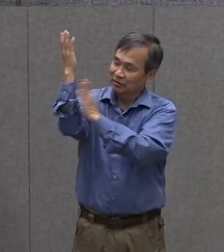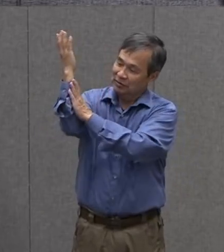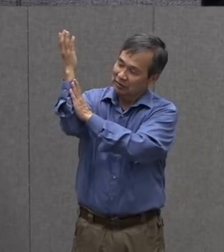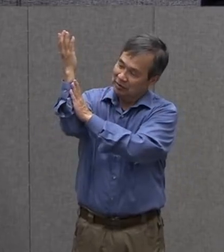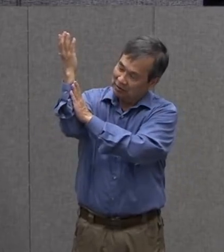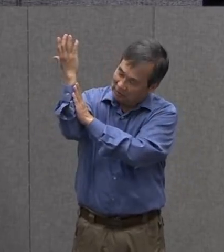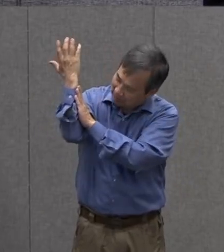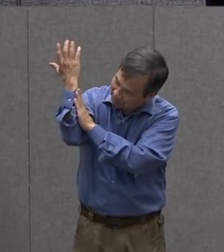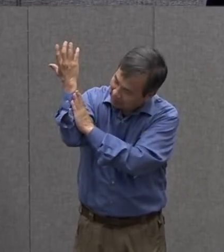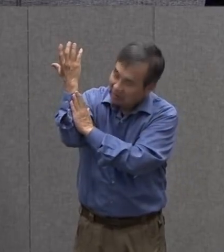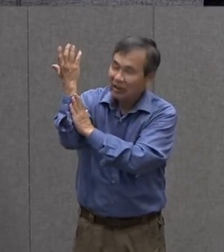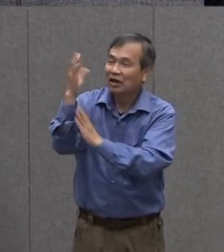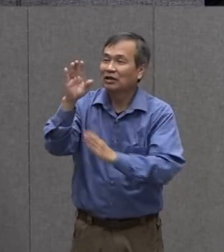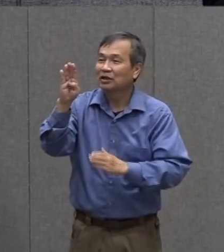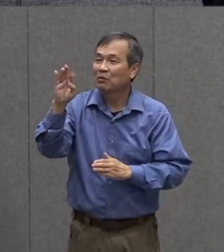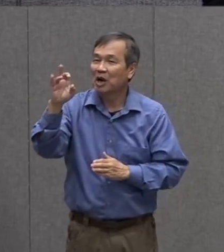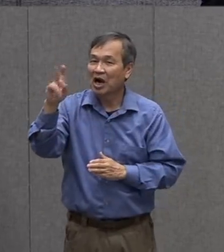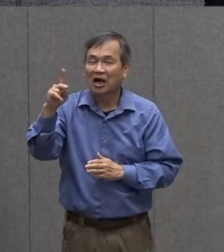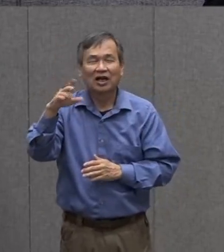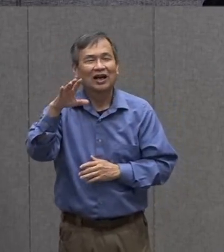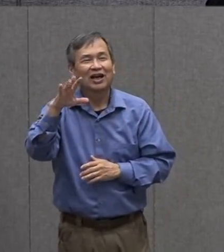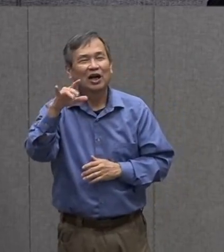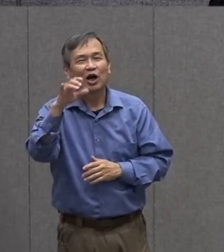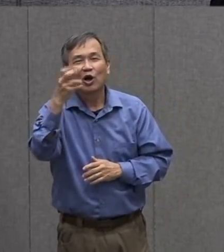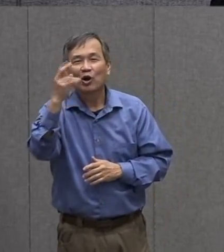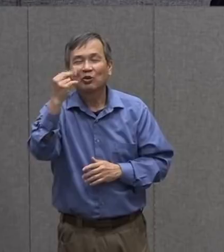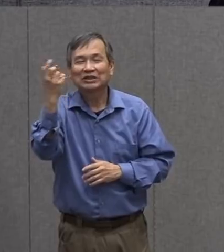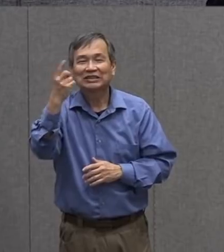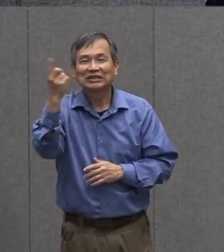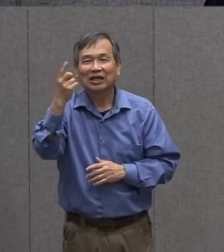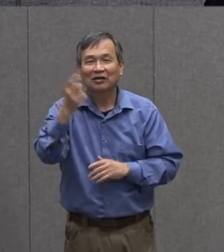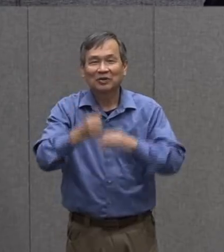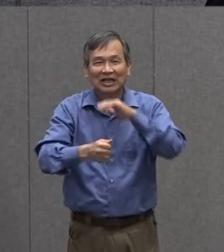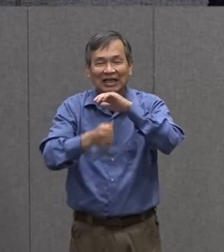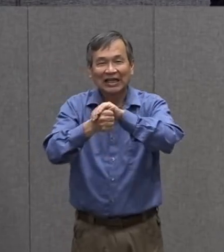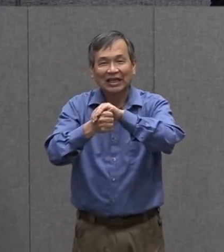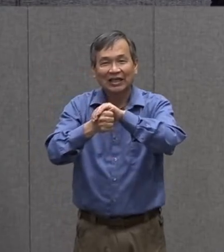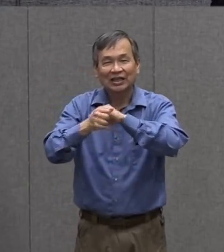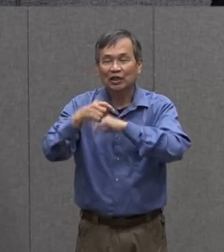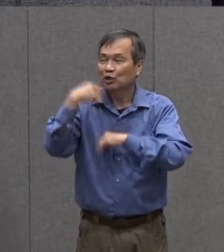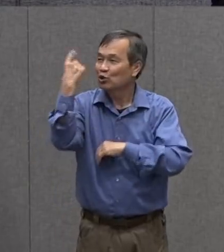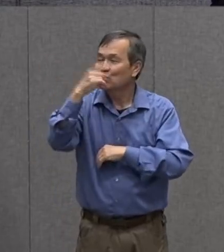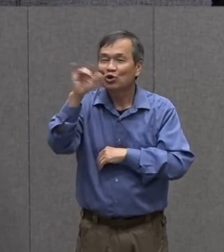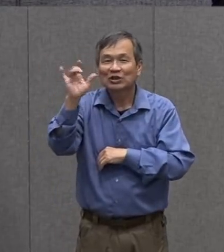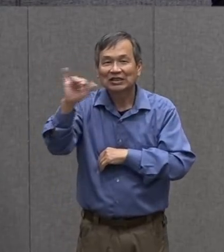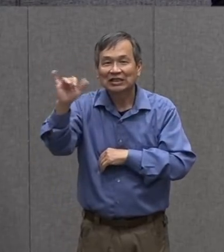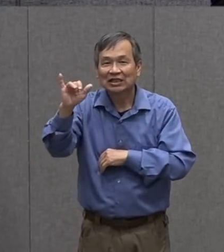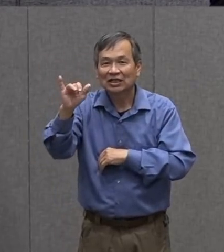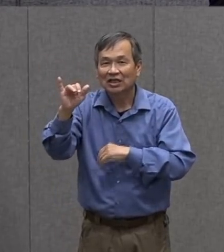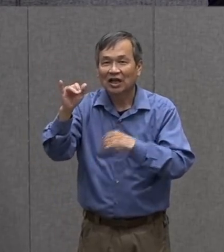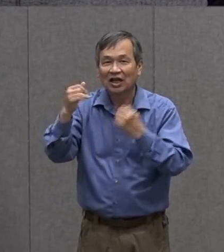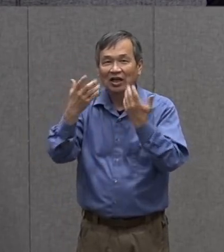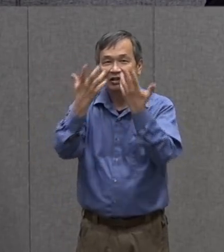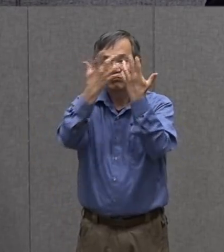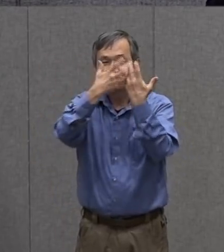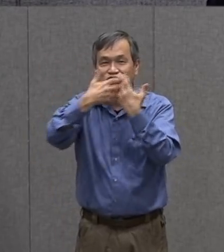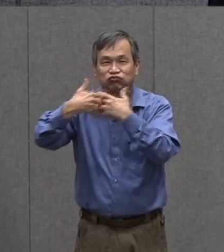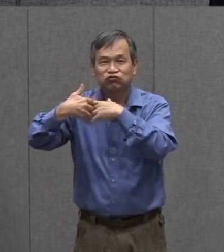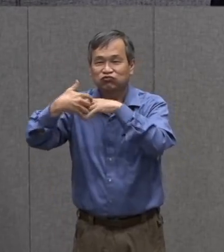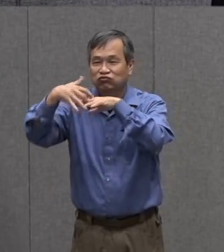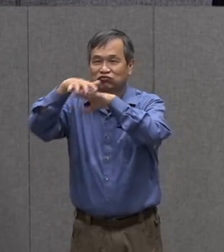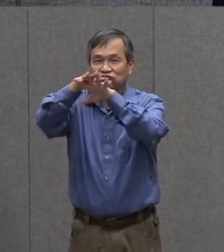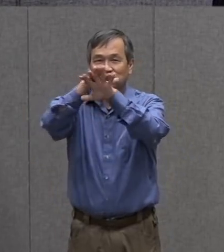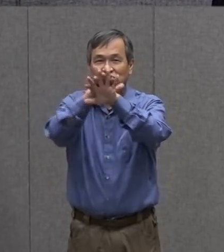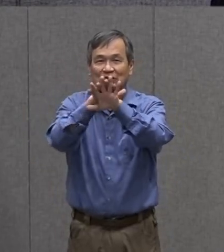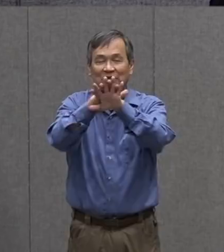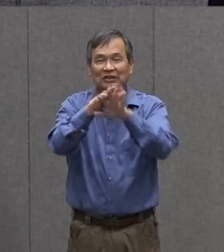Do you know what the word is for somebody that looks like and blends into their environment? What